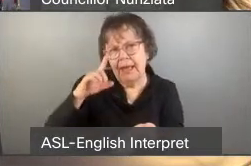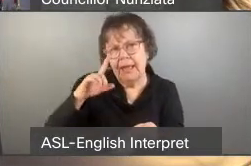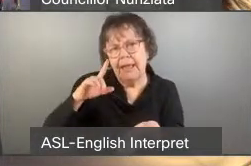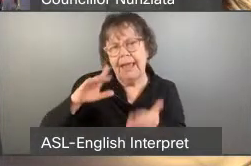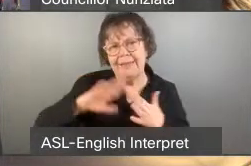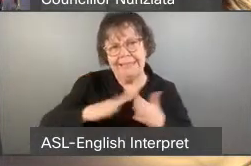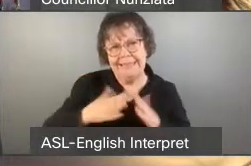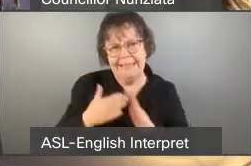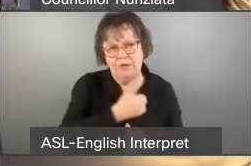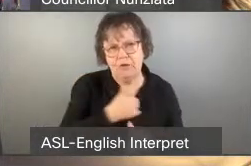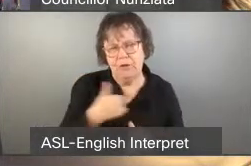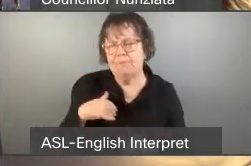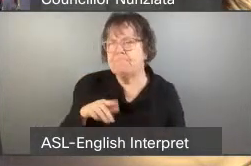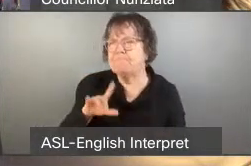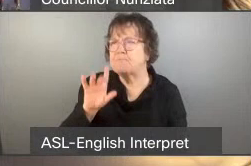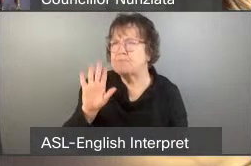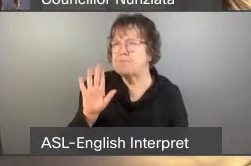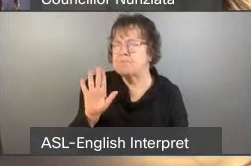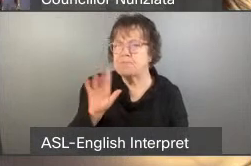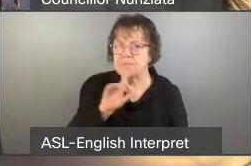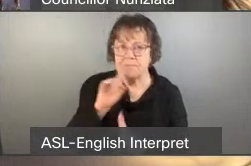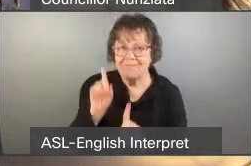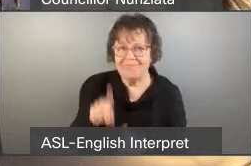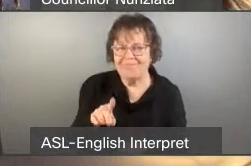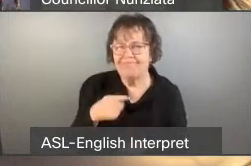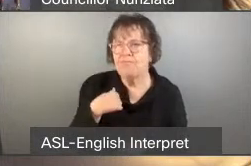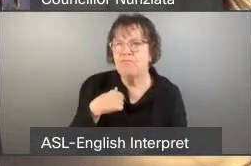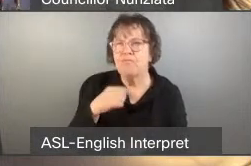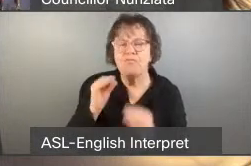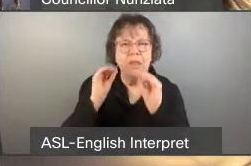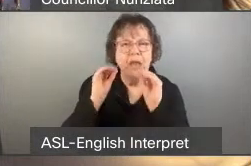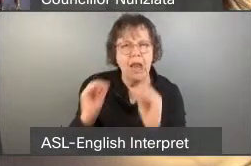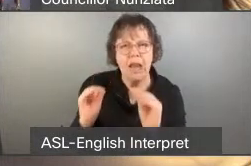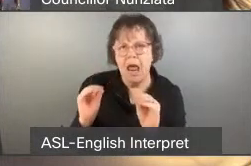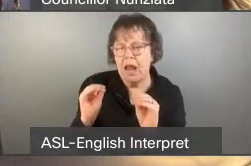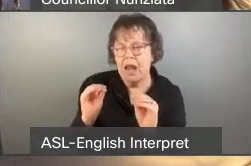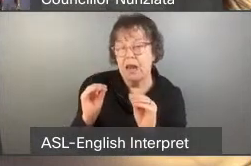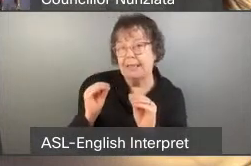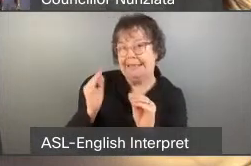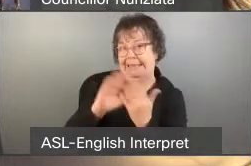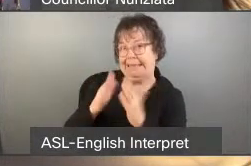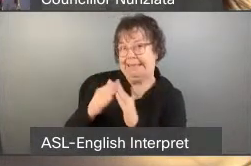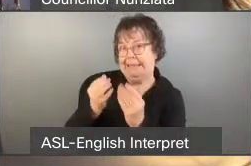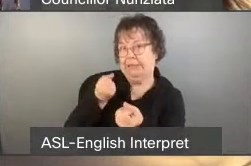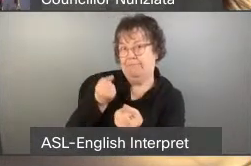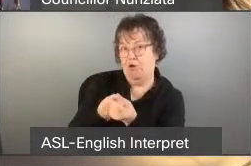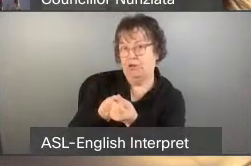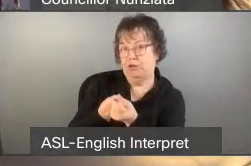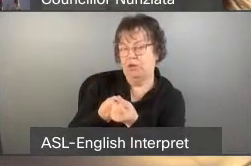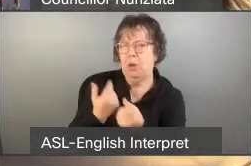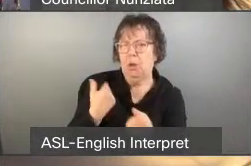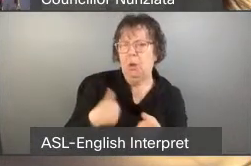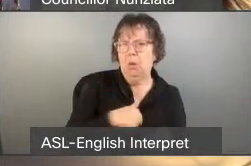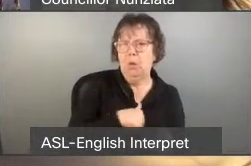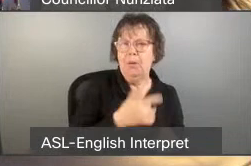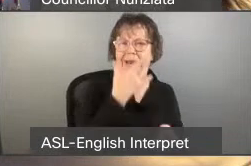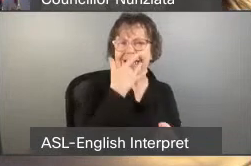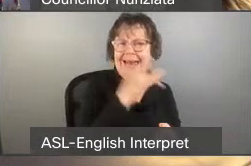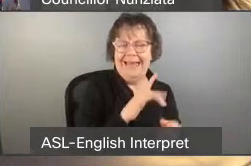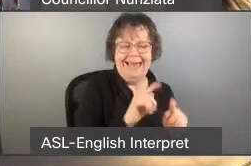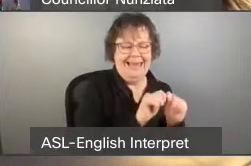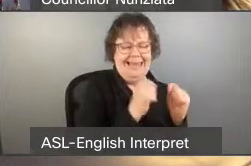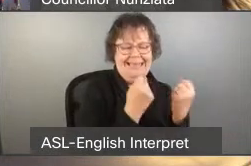At the moment, Councillor Lai, there really is none that's sponsored by the city. We were very lucky that the team at the Strategic